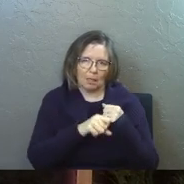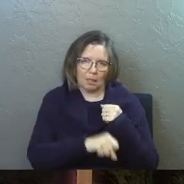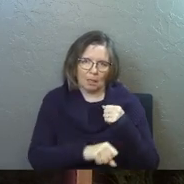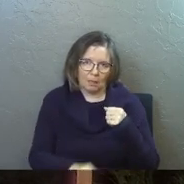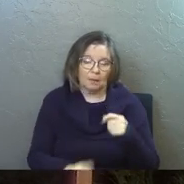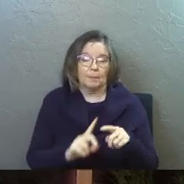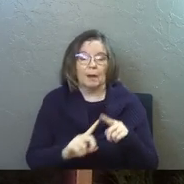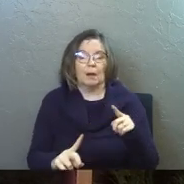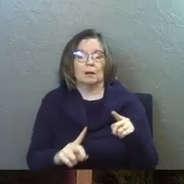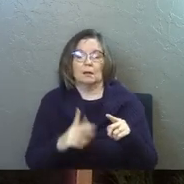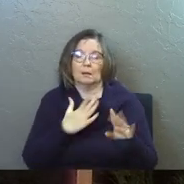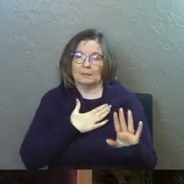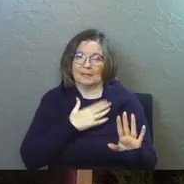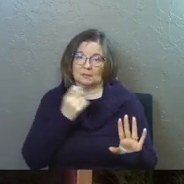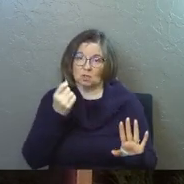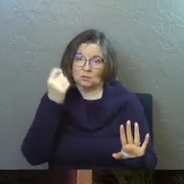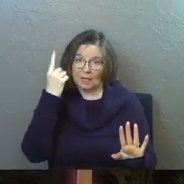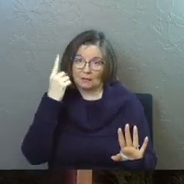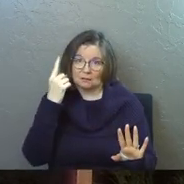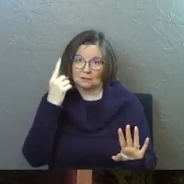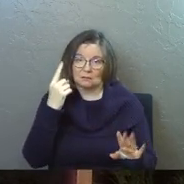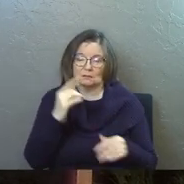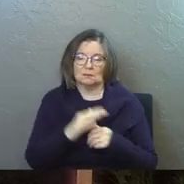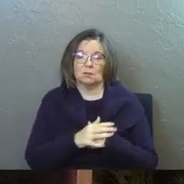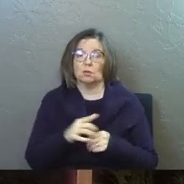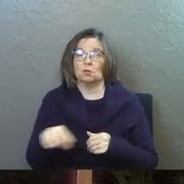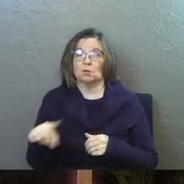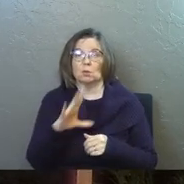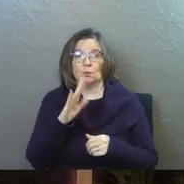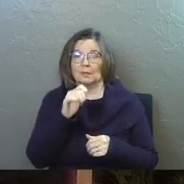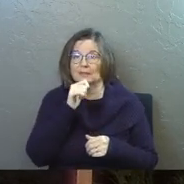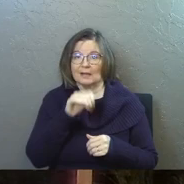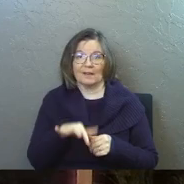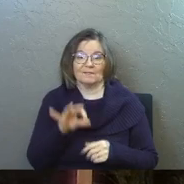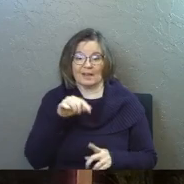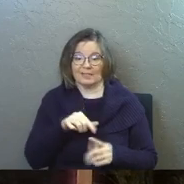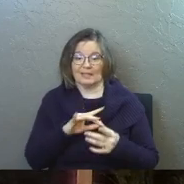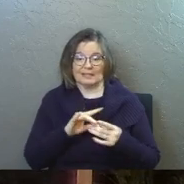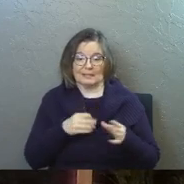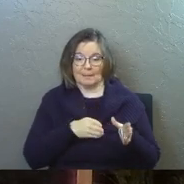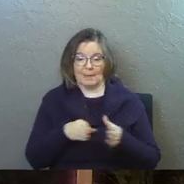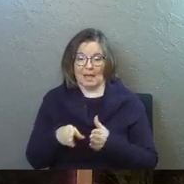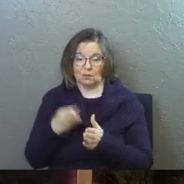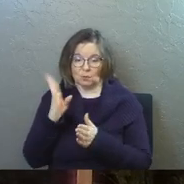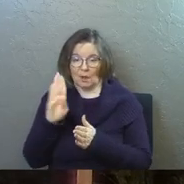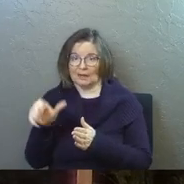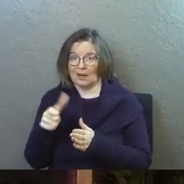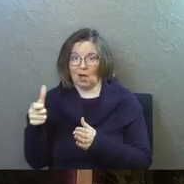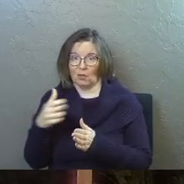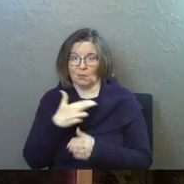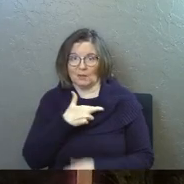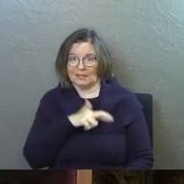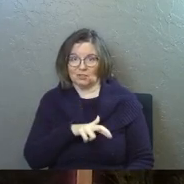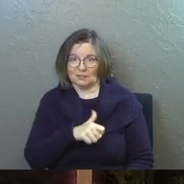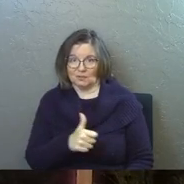bit too big here, but please hear me. You will not find this path to God anywhere else.